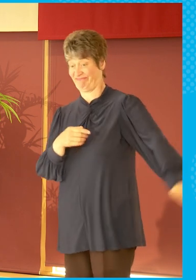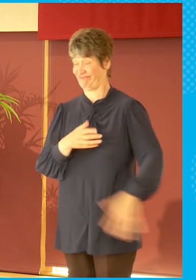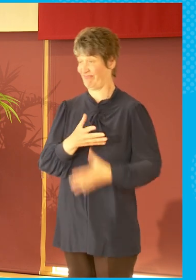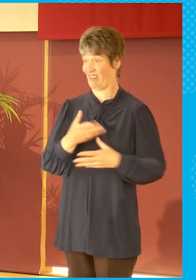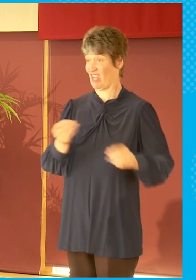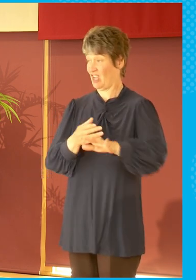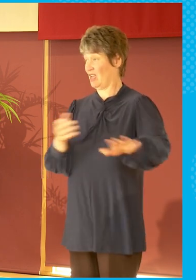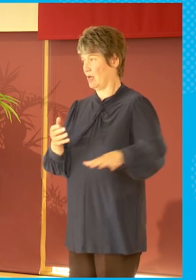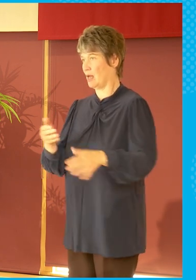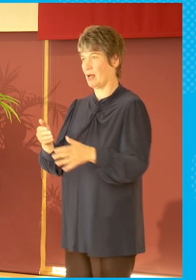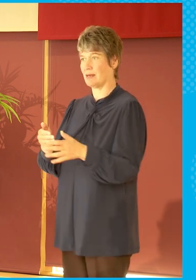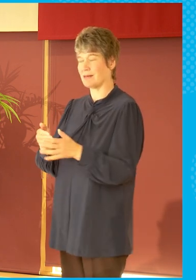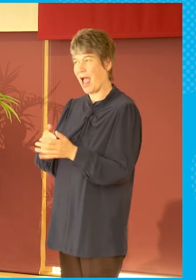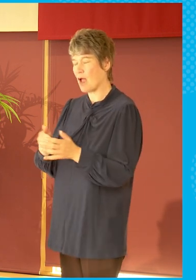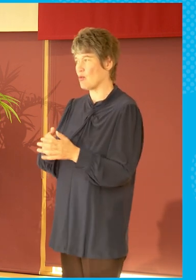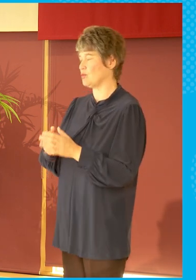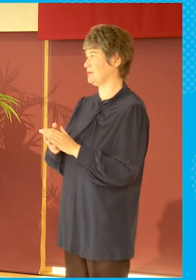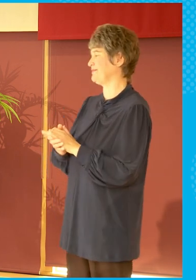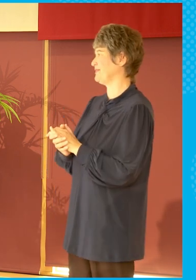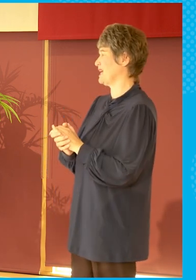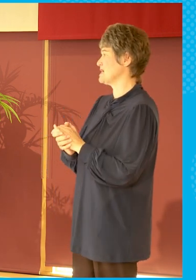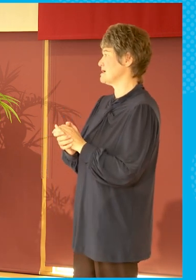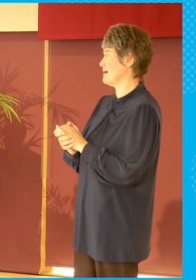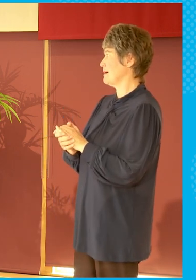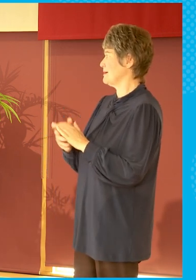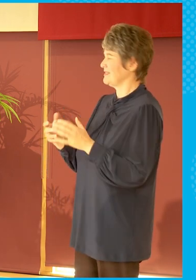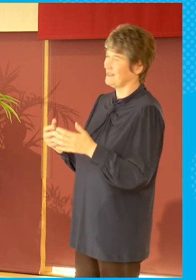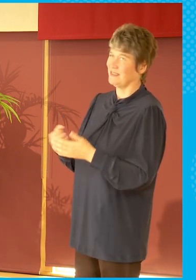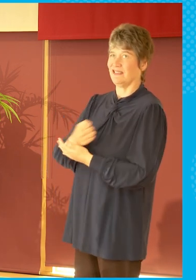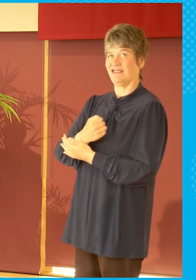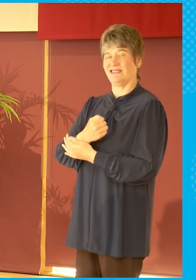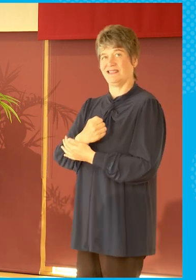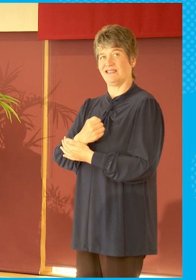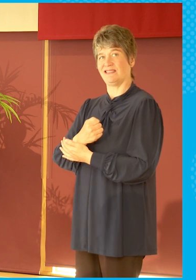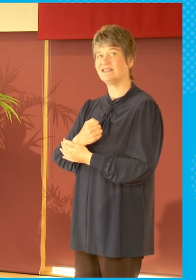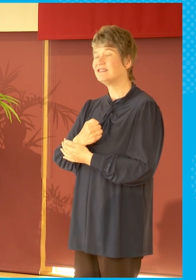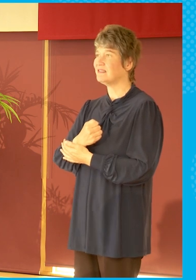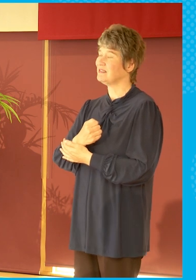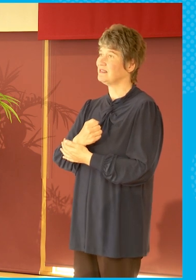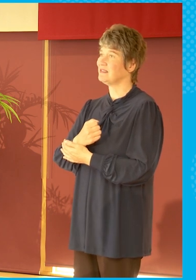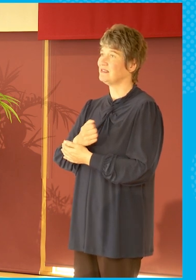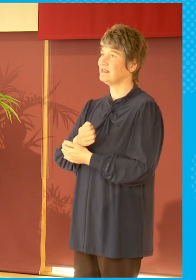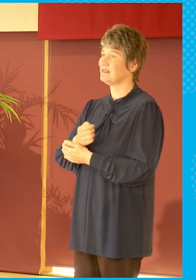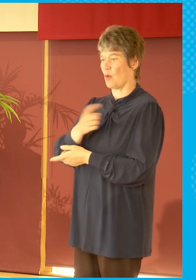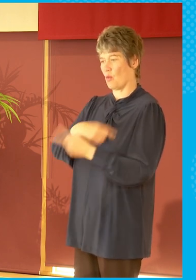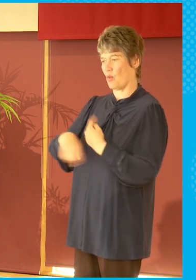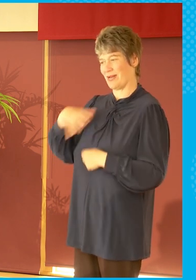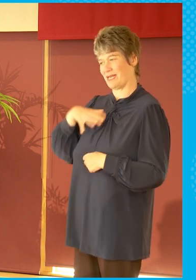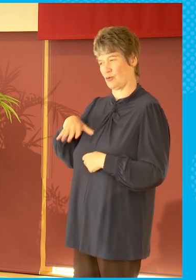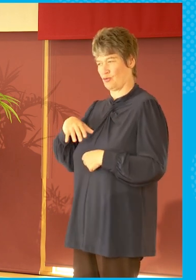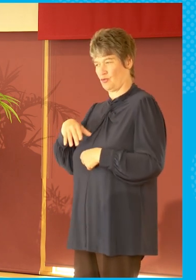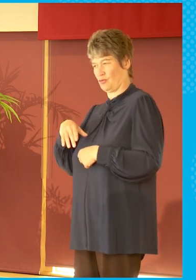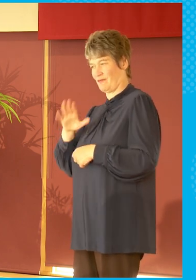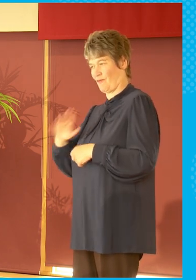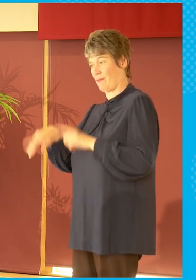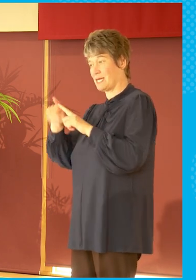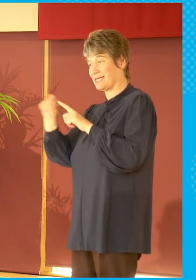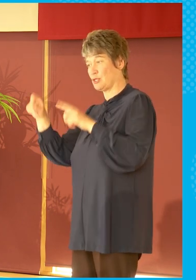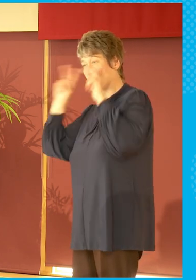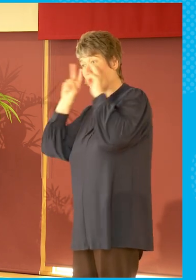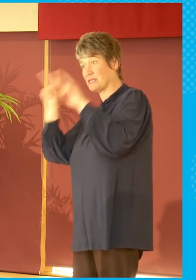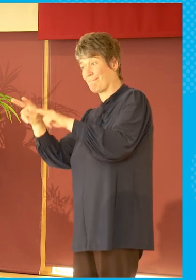what we need to do is, from a digital perspective, as